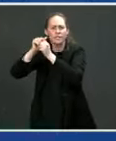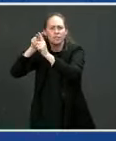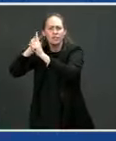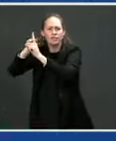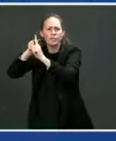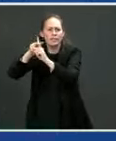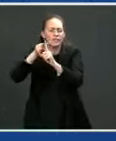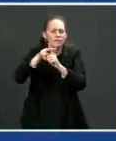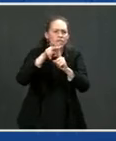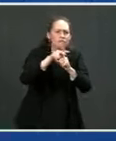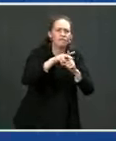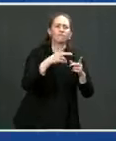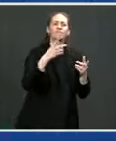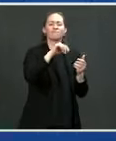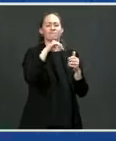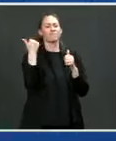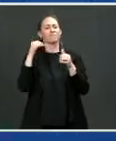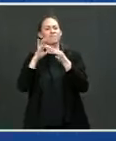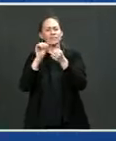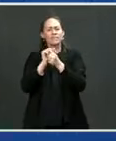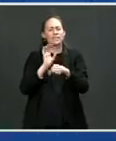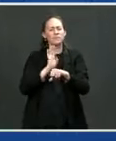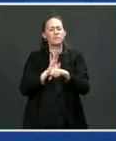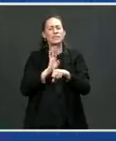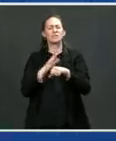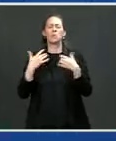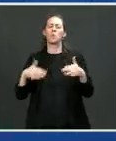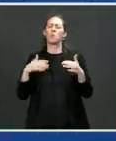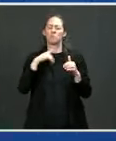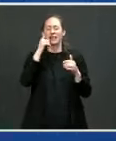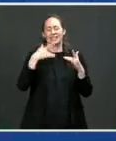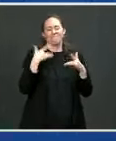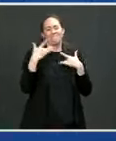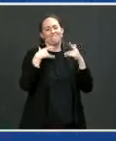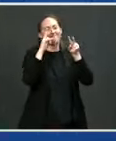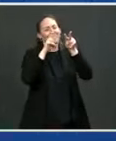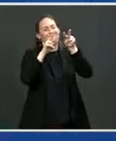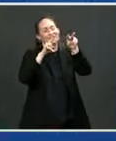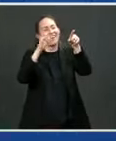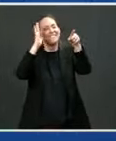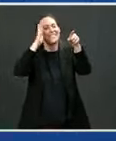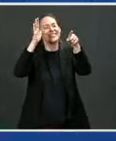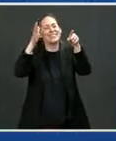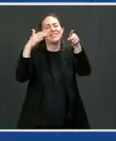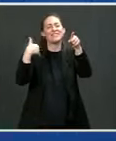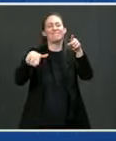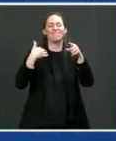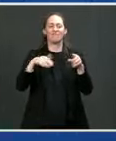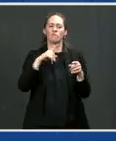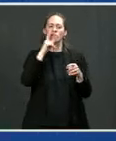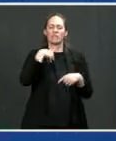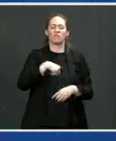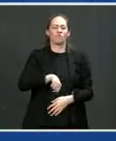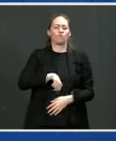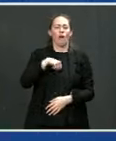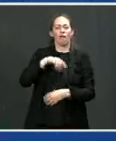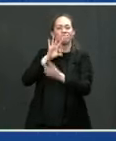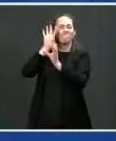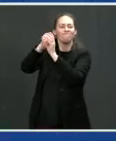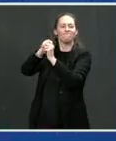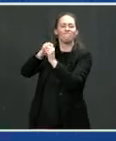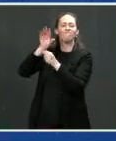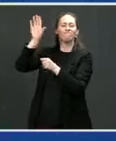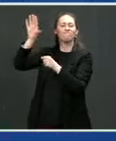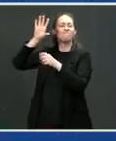So we're incredibly excited about the future. And we're really proud to join the administration in the journey towards clean,